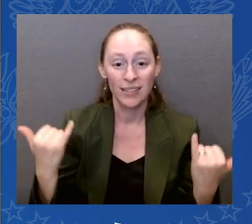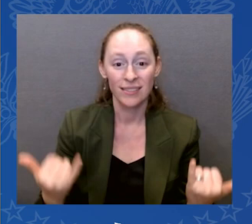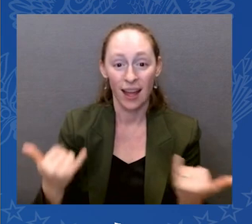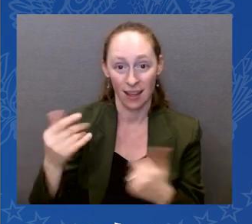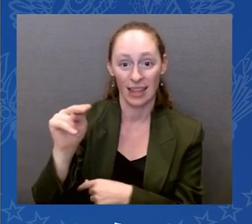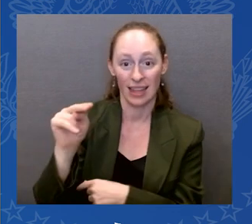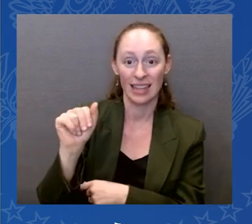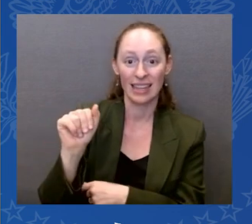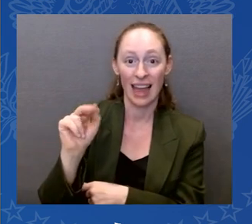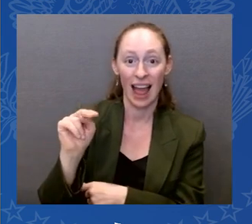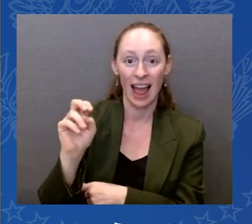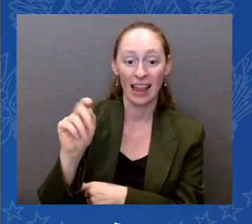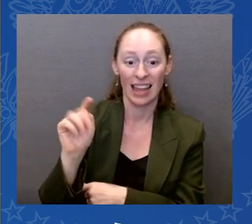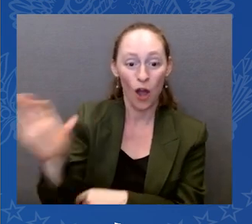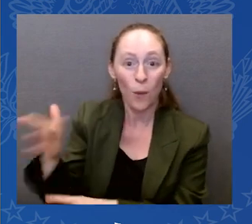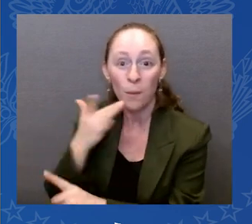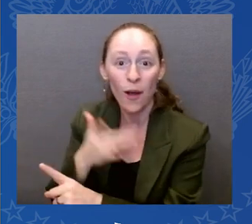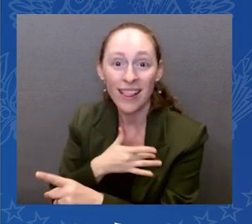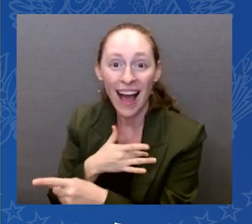HOLLOWANAre